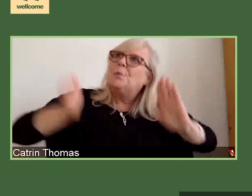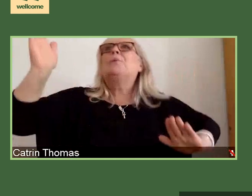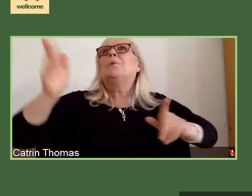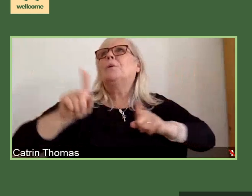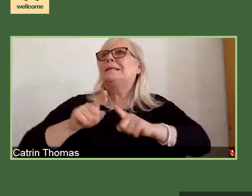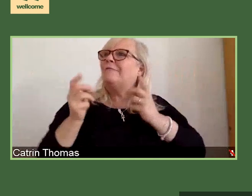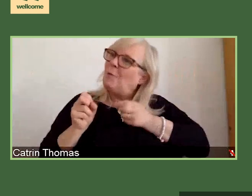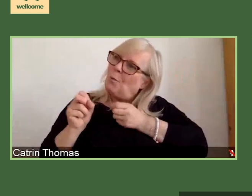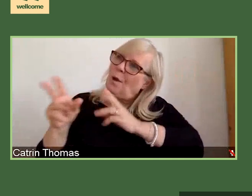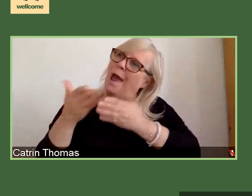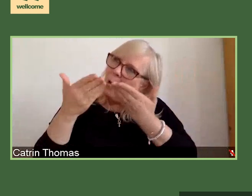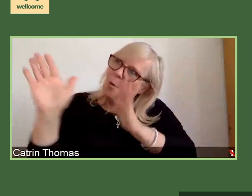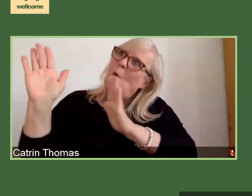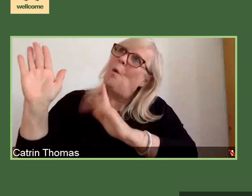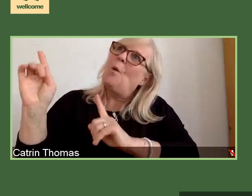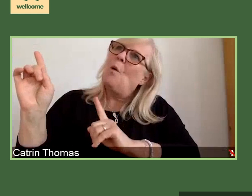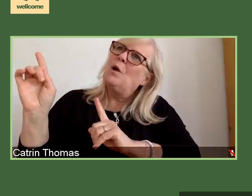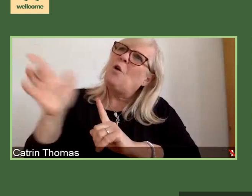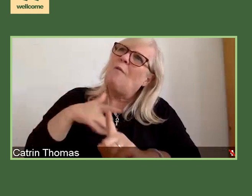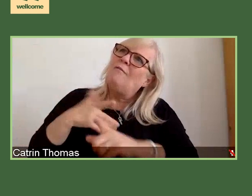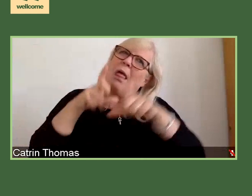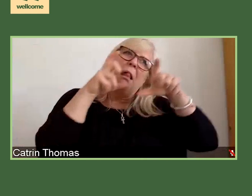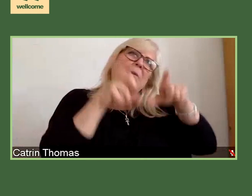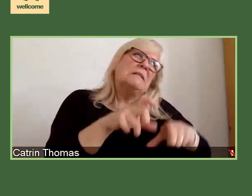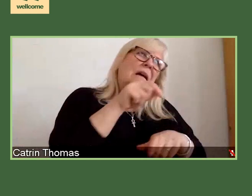establish that kind of sense of independence.